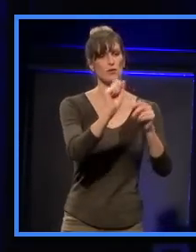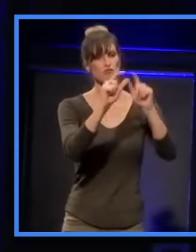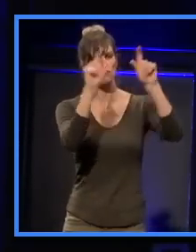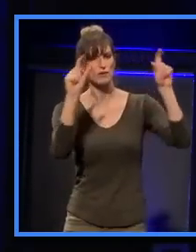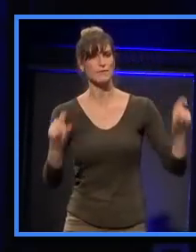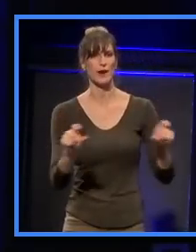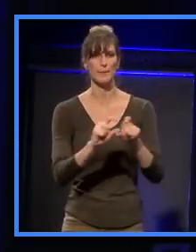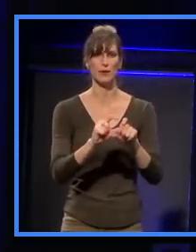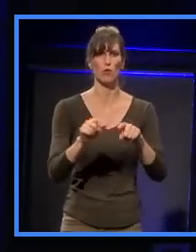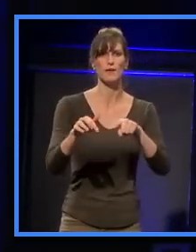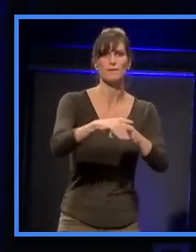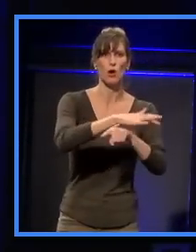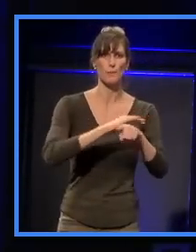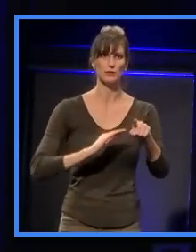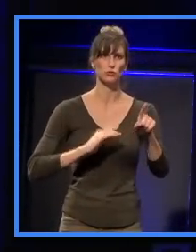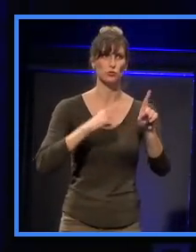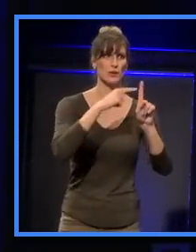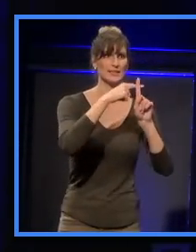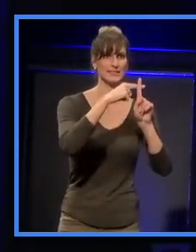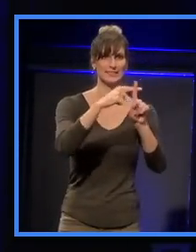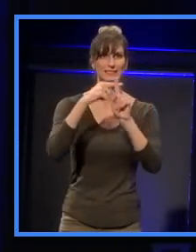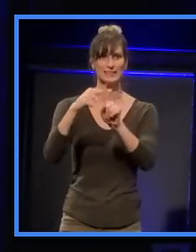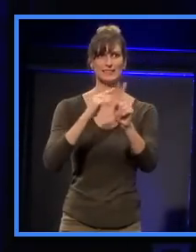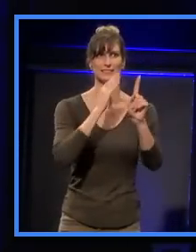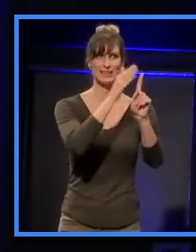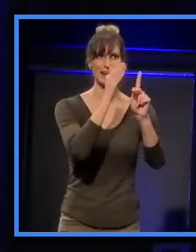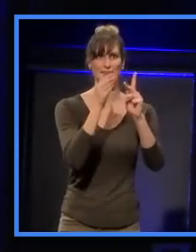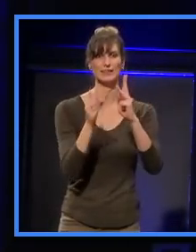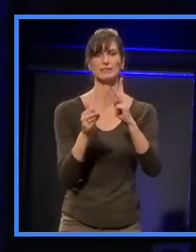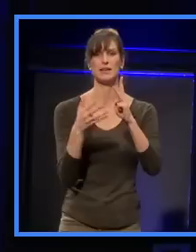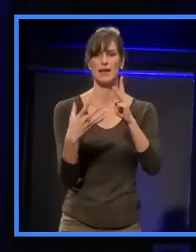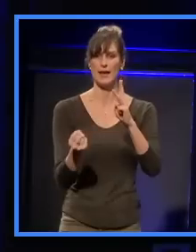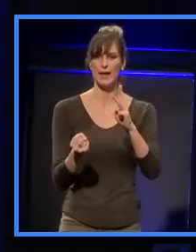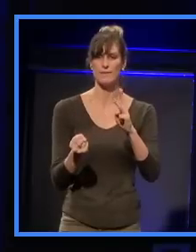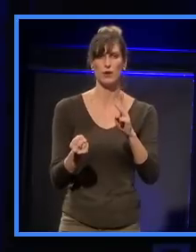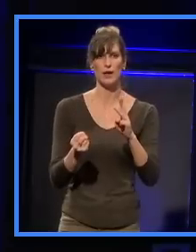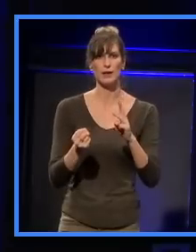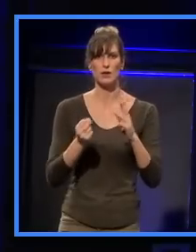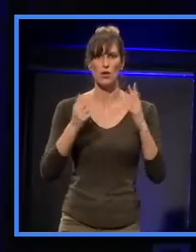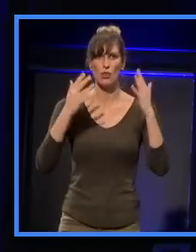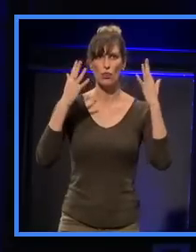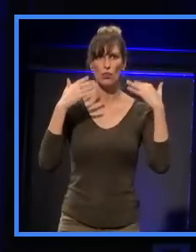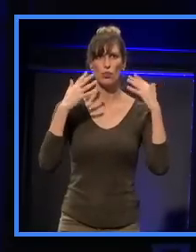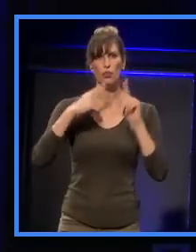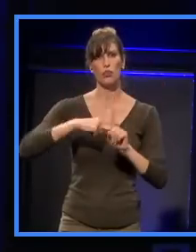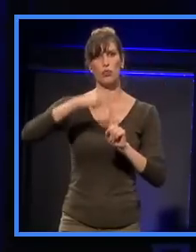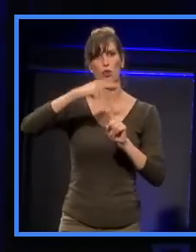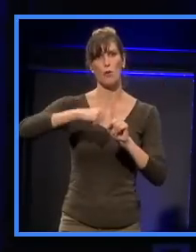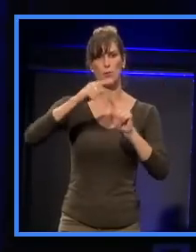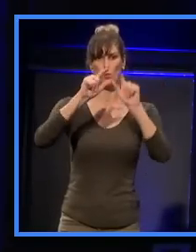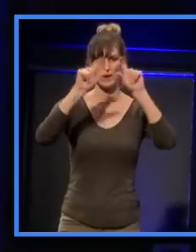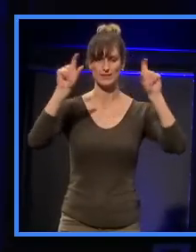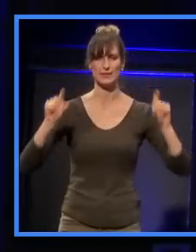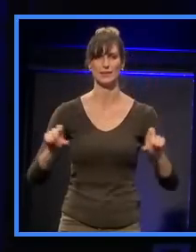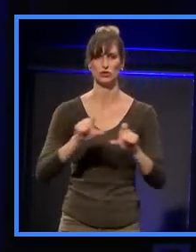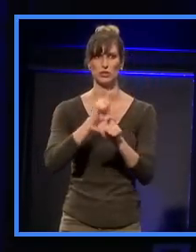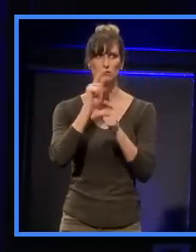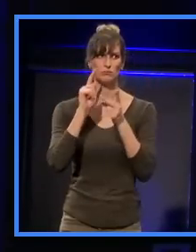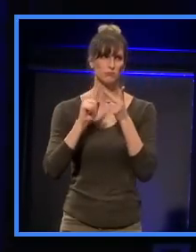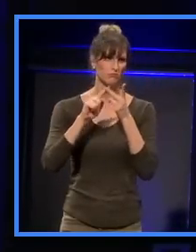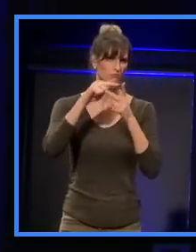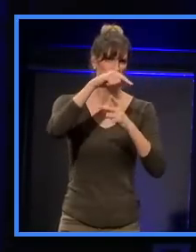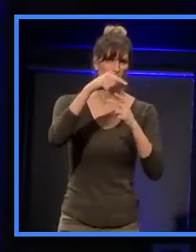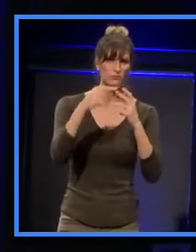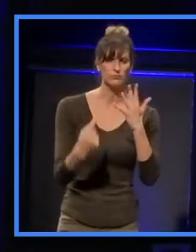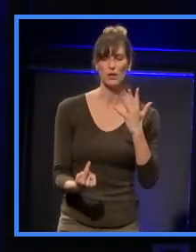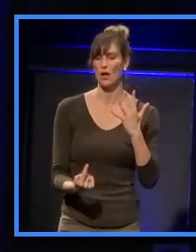So, the project has huge amounts of thermal insulation, it's got heat recovery systems, and it's going to have solar cells on it at some point. I'm not going to